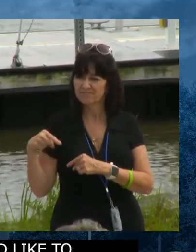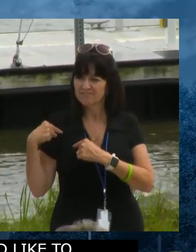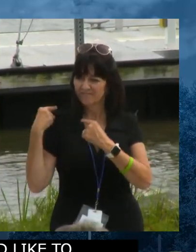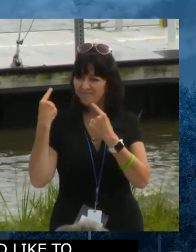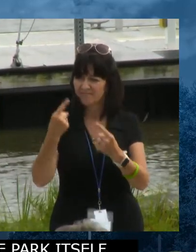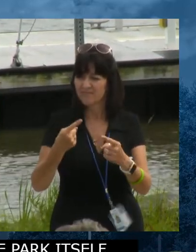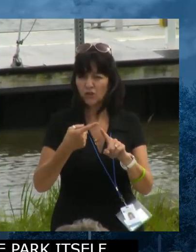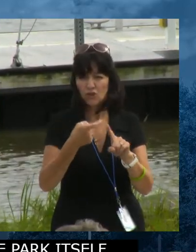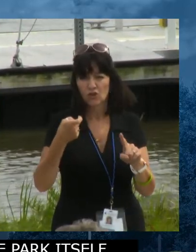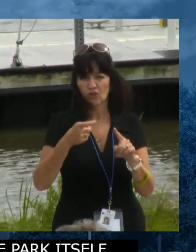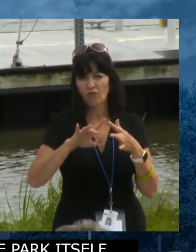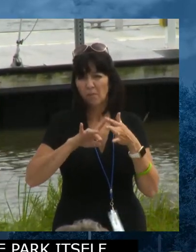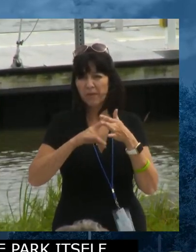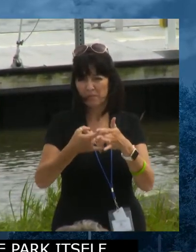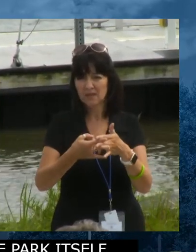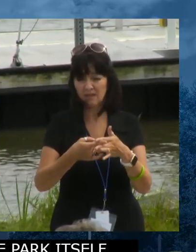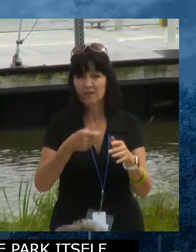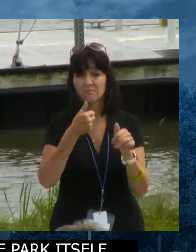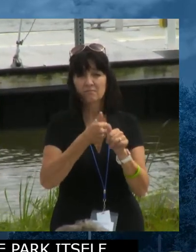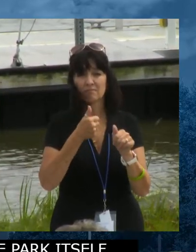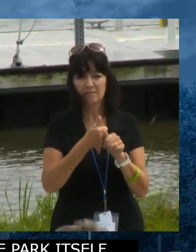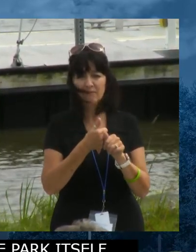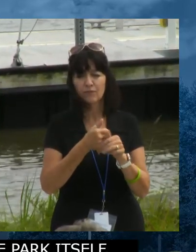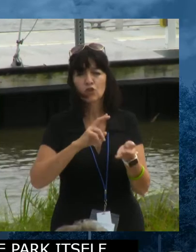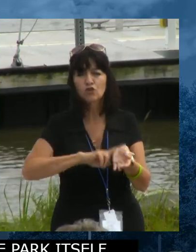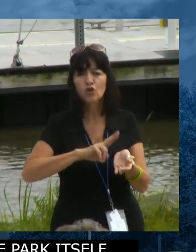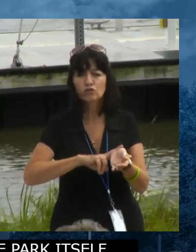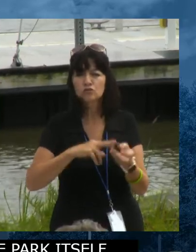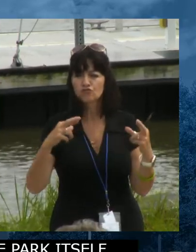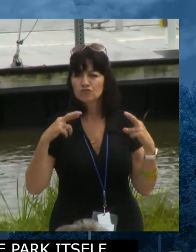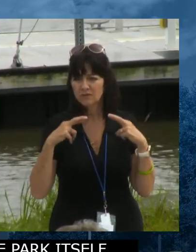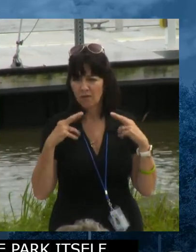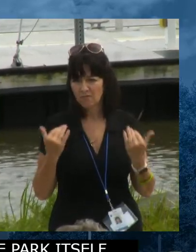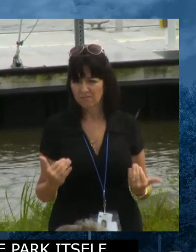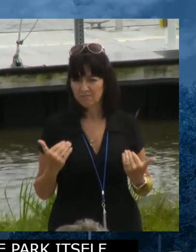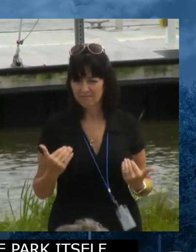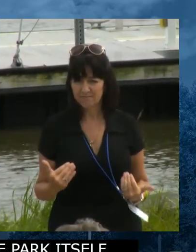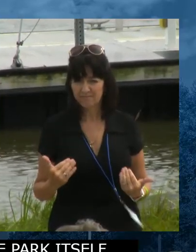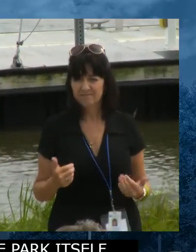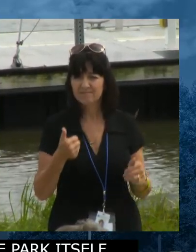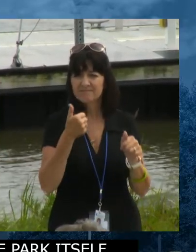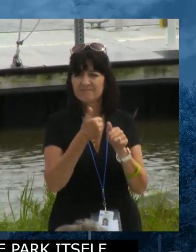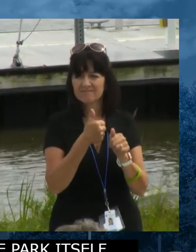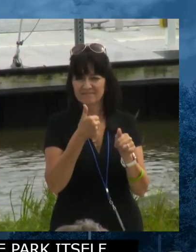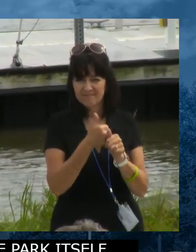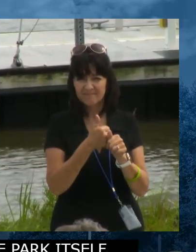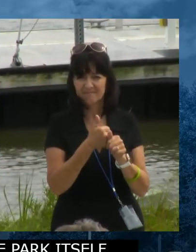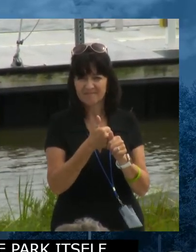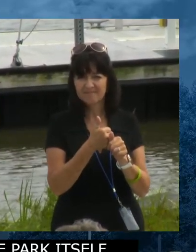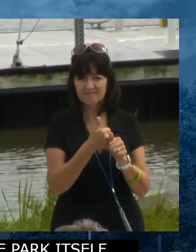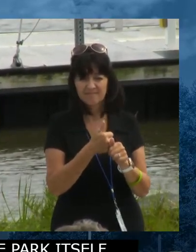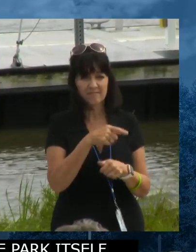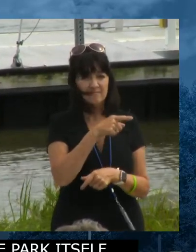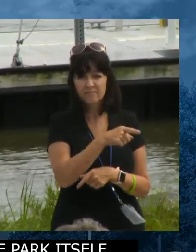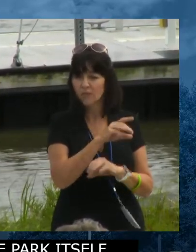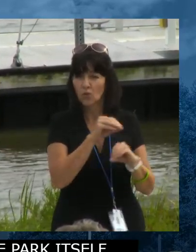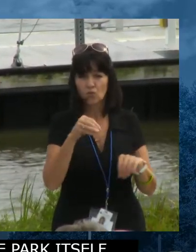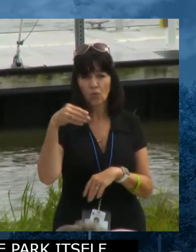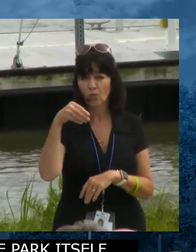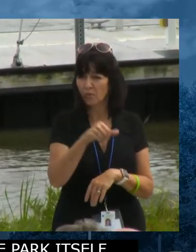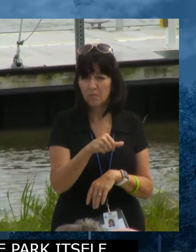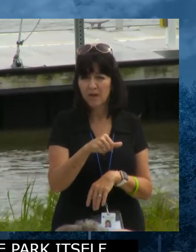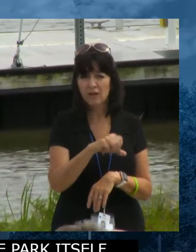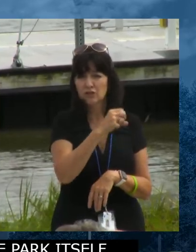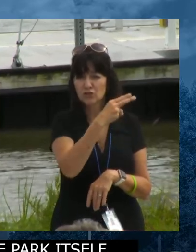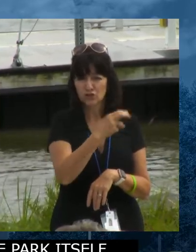Clara is a retired nurse. She has, out of the goodness of her heart. frankly, she's told me, she said